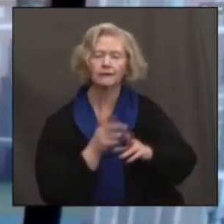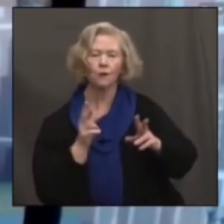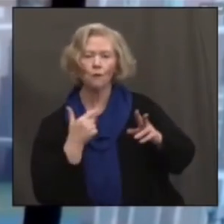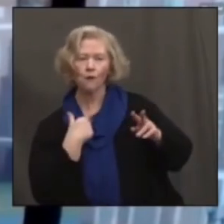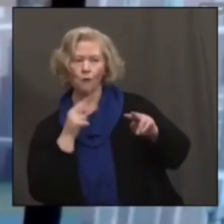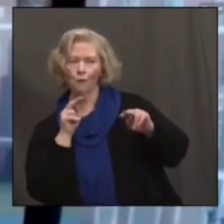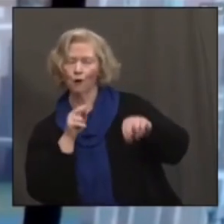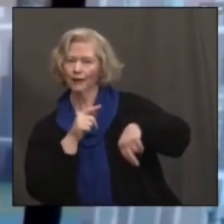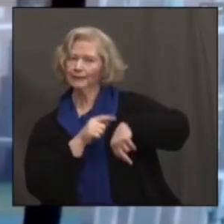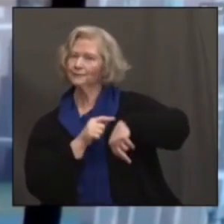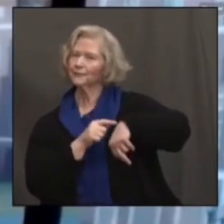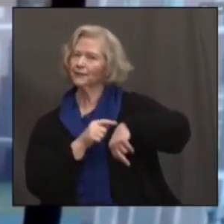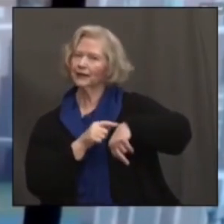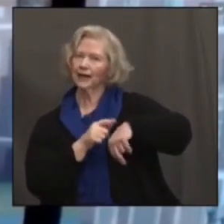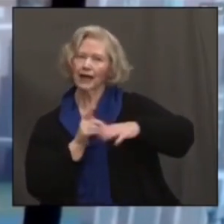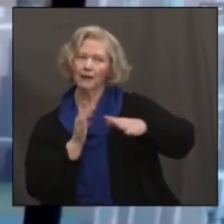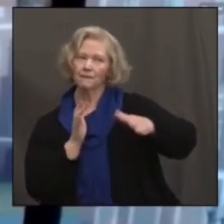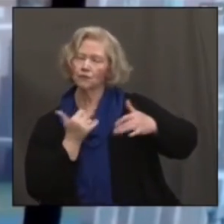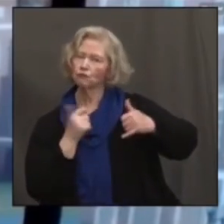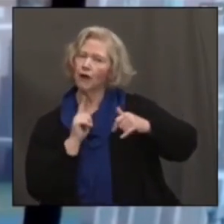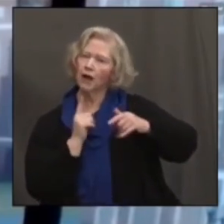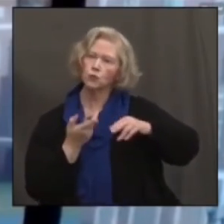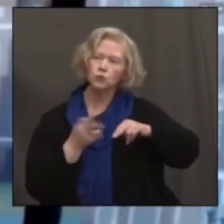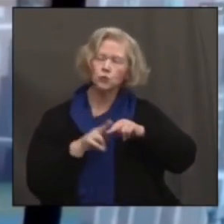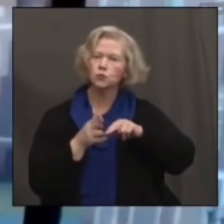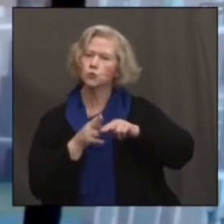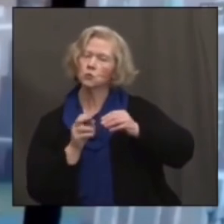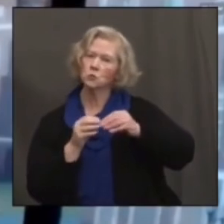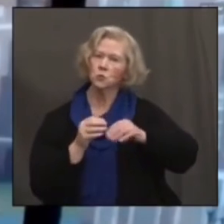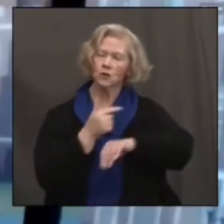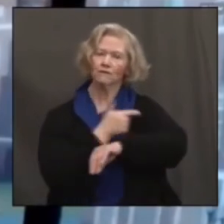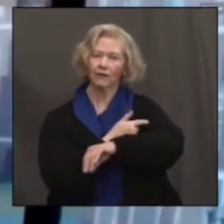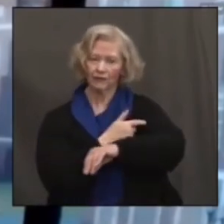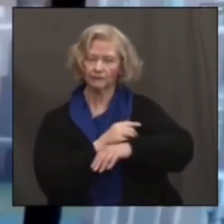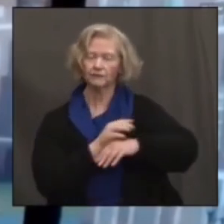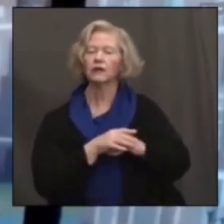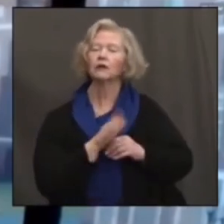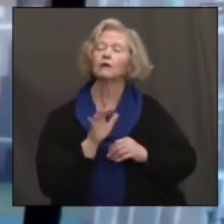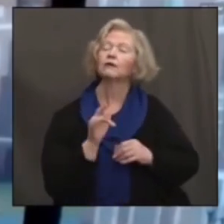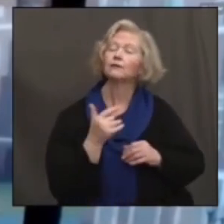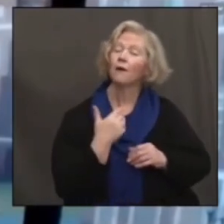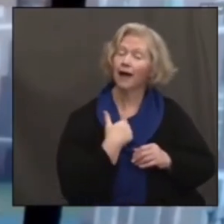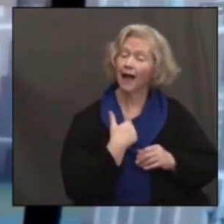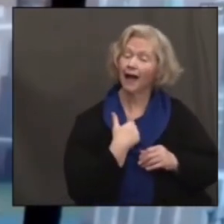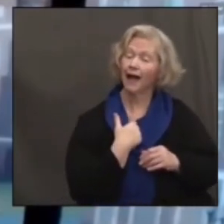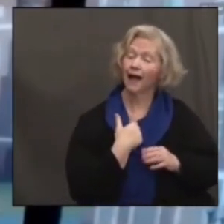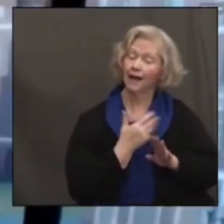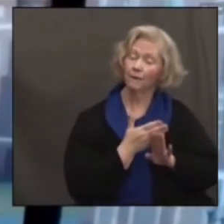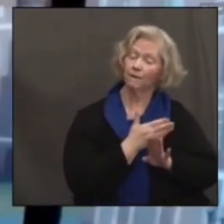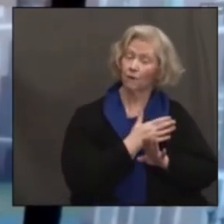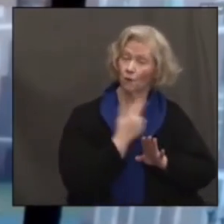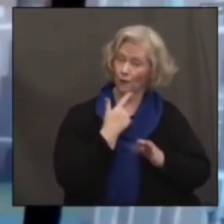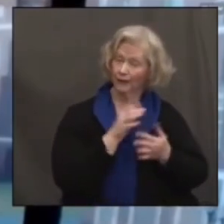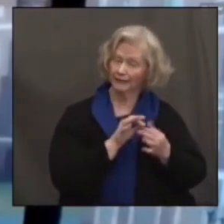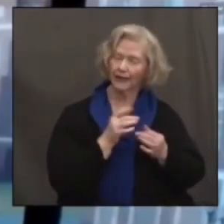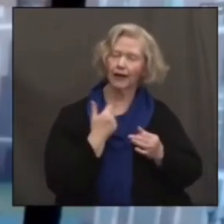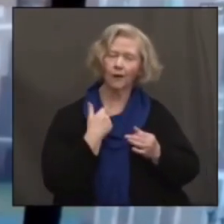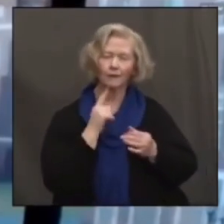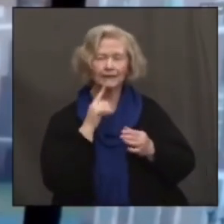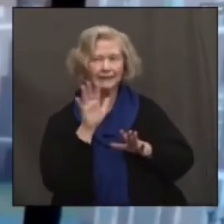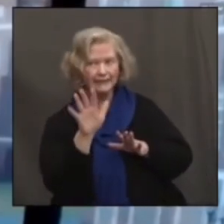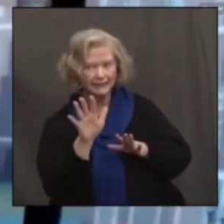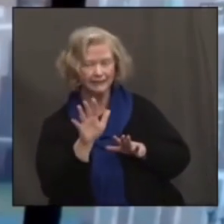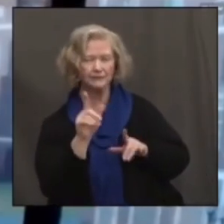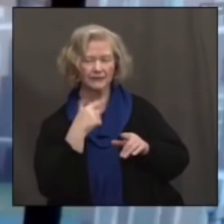time in getting vaccinations ramped up. Let me make two caveats of what I said before. The first one is, is that